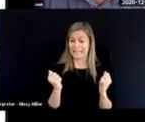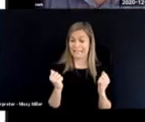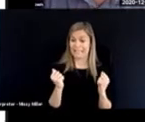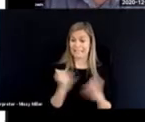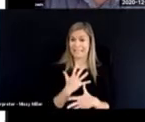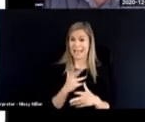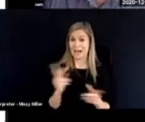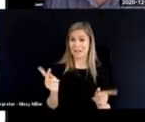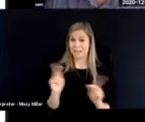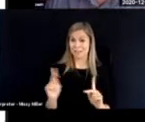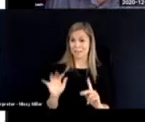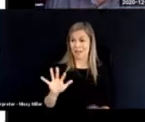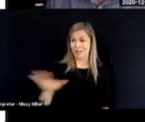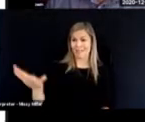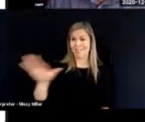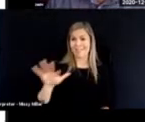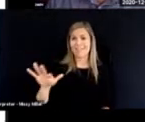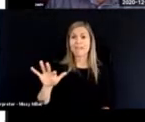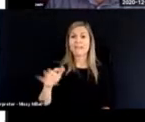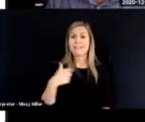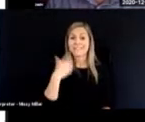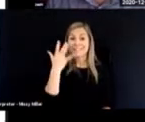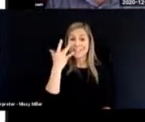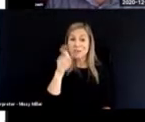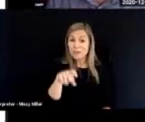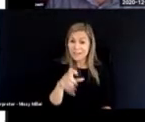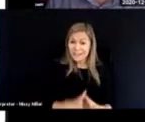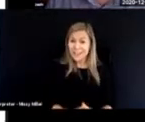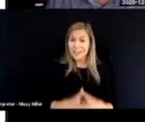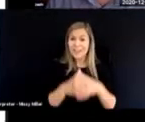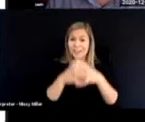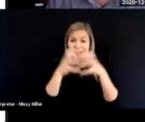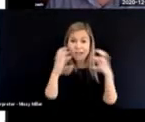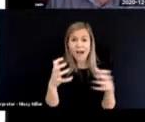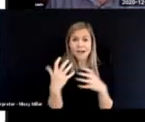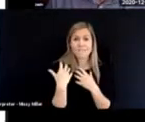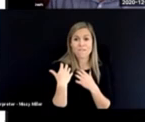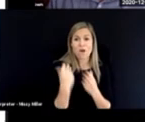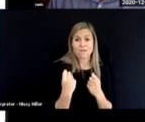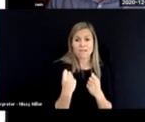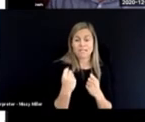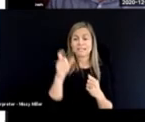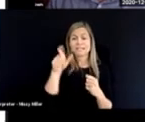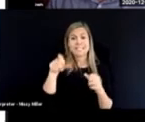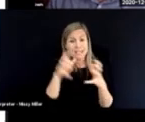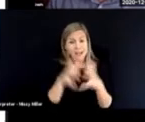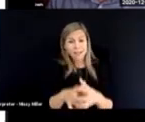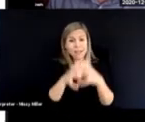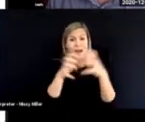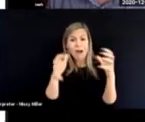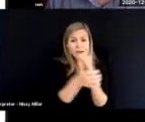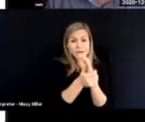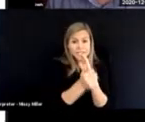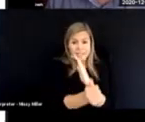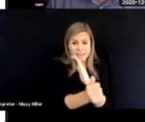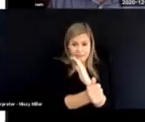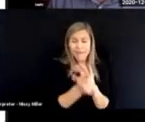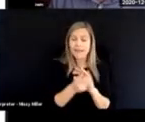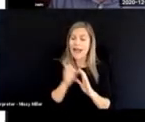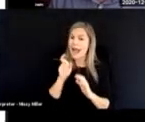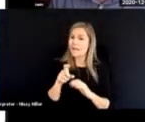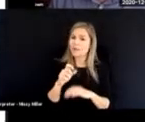frightens people away. Because you need a lot of confidence. And you need a lot of skill.